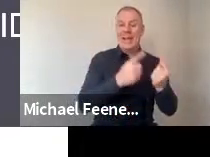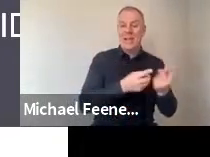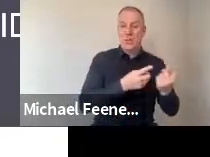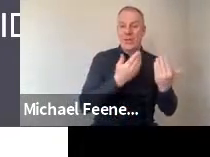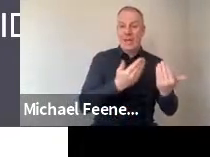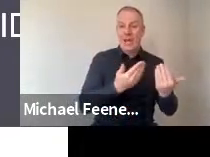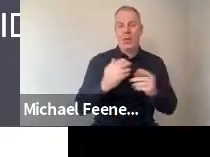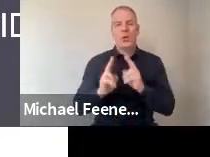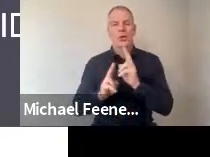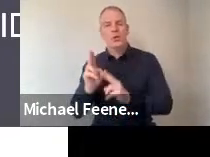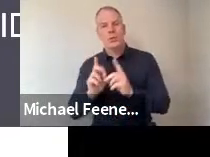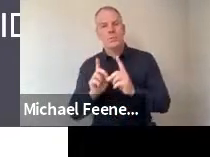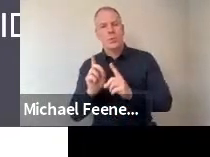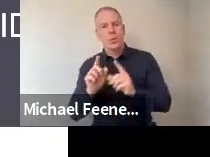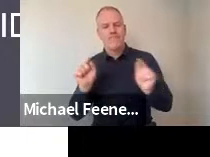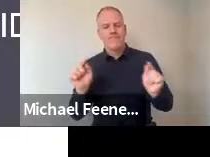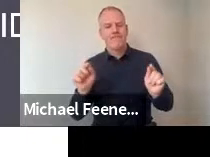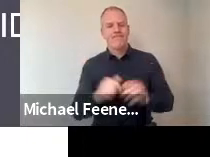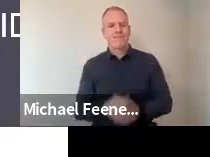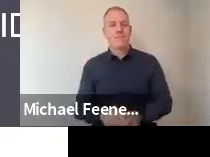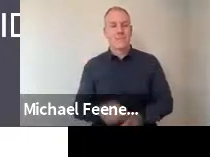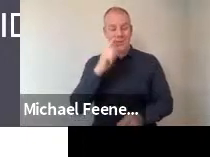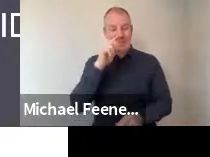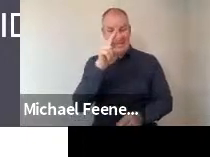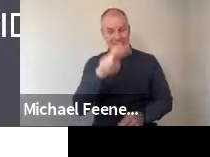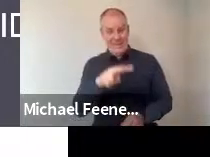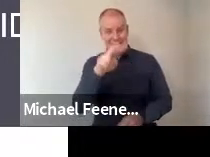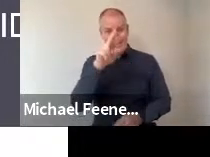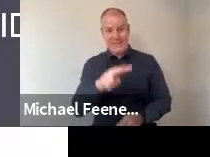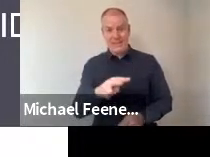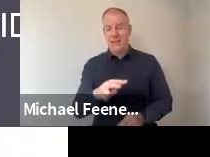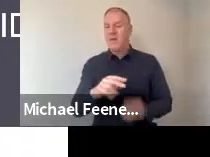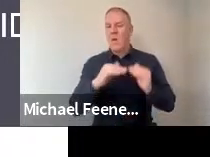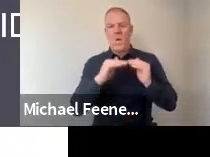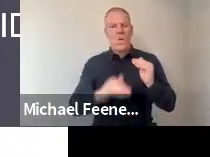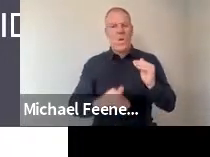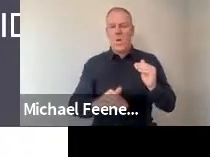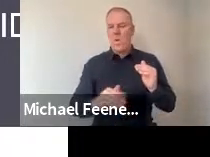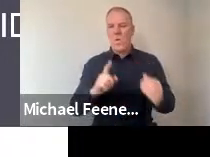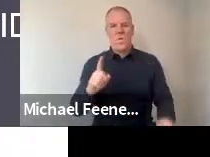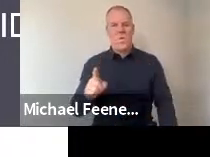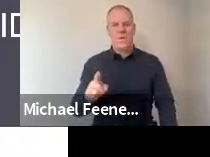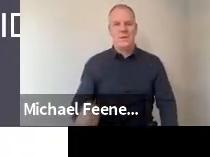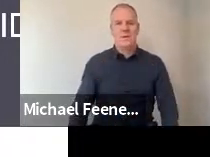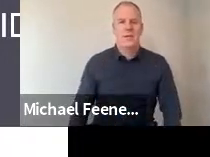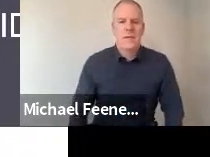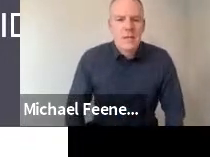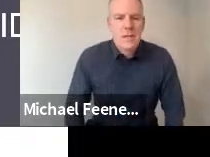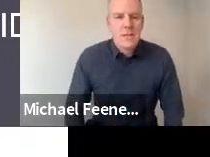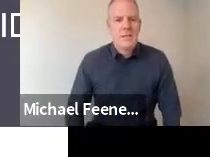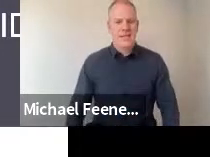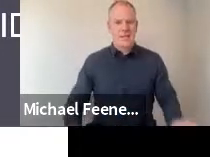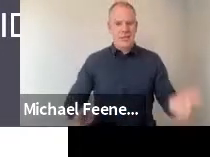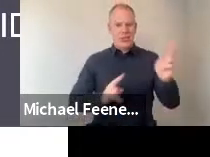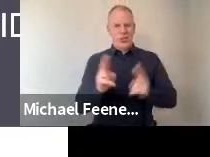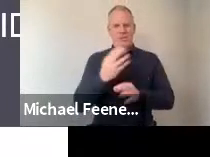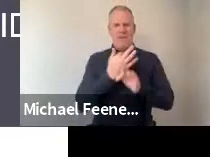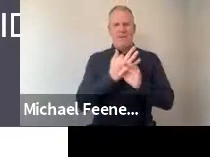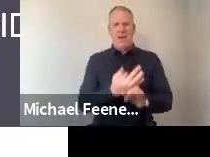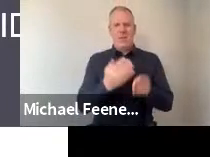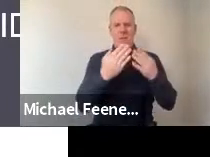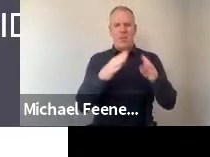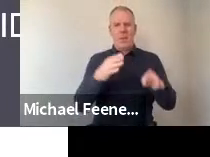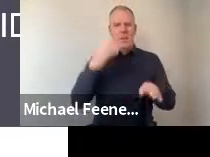see that the public had a very low estimation of the idea that the government should be following public opinion.